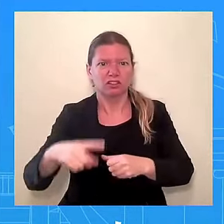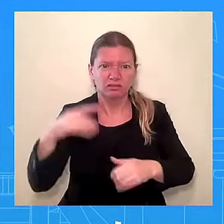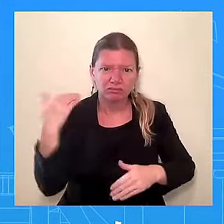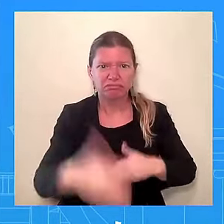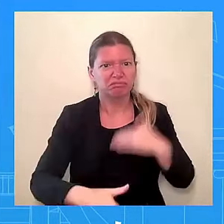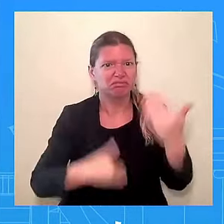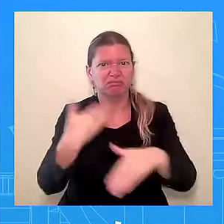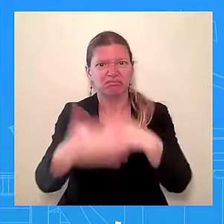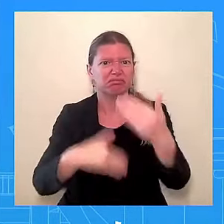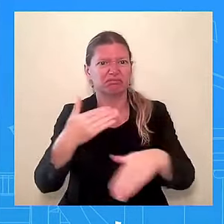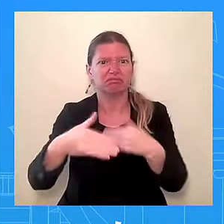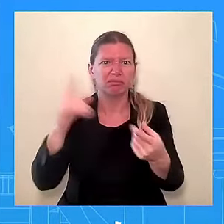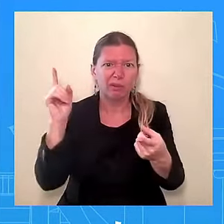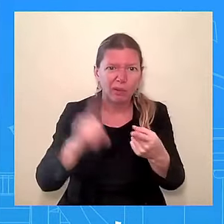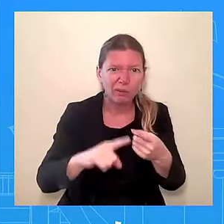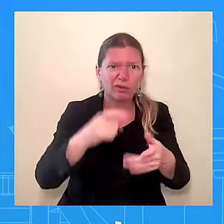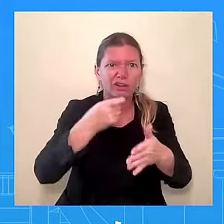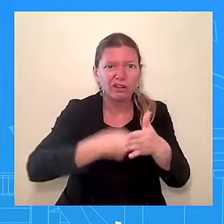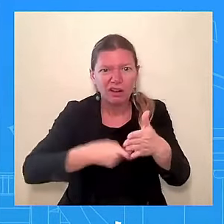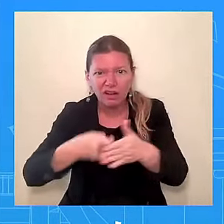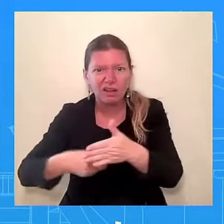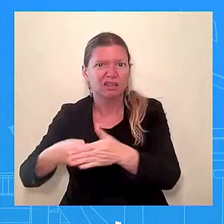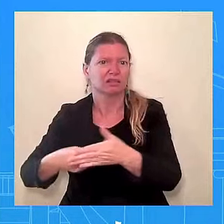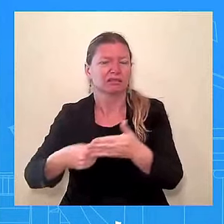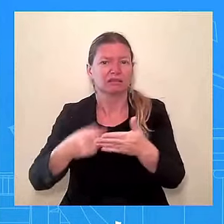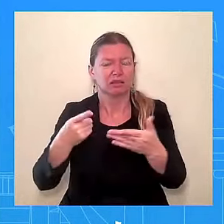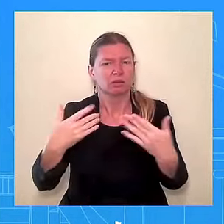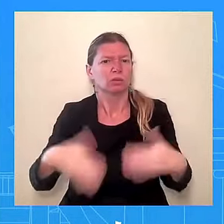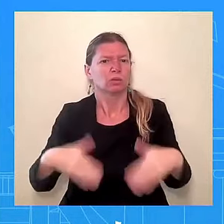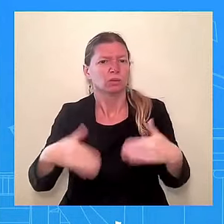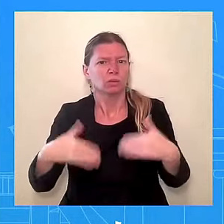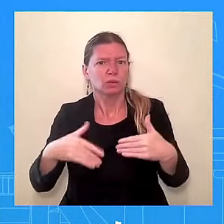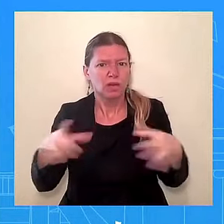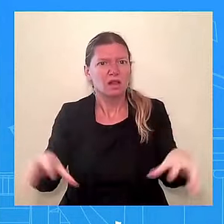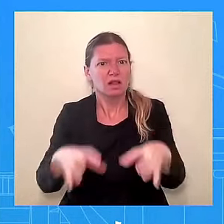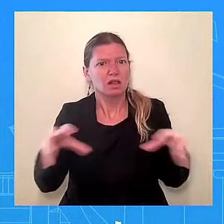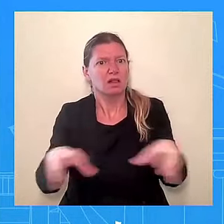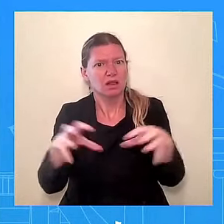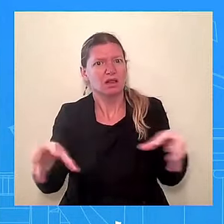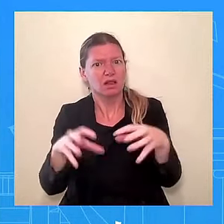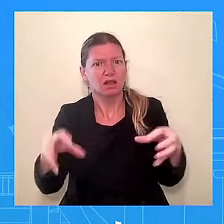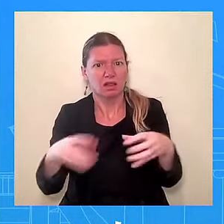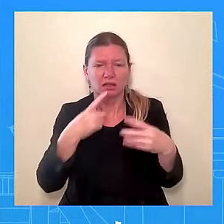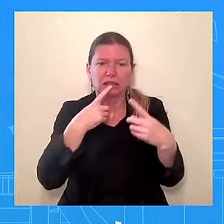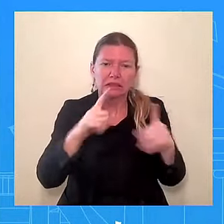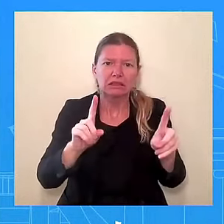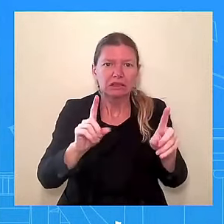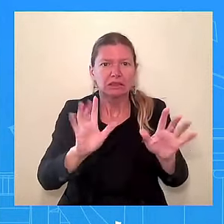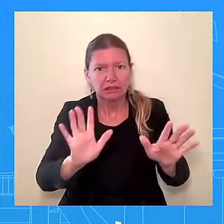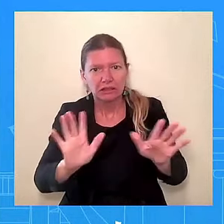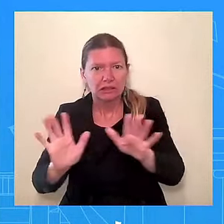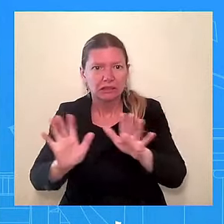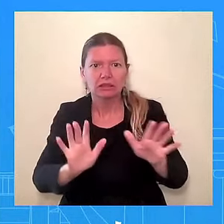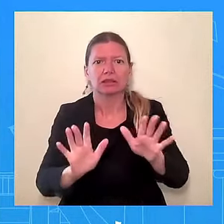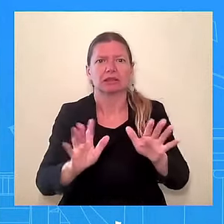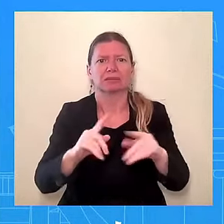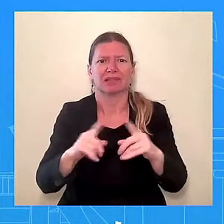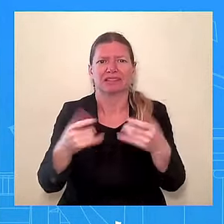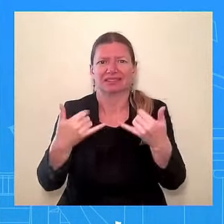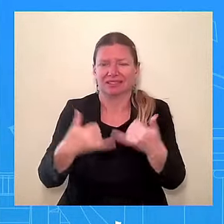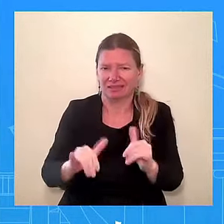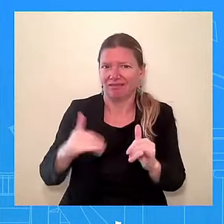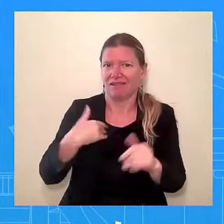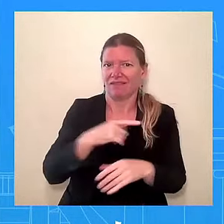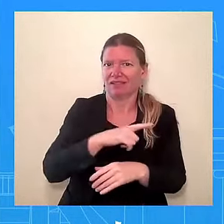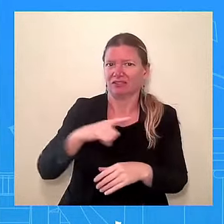have been able to do that through actions here. But in order to deal with this, we have to have legislation. And there was a deal. There was a deal on the